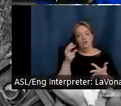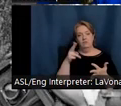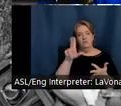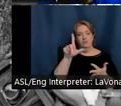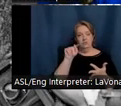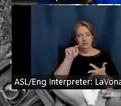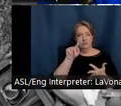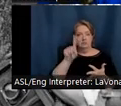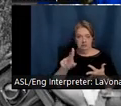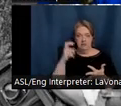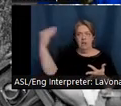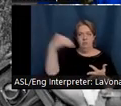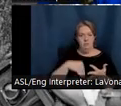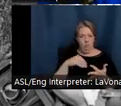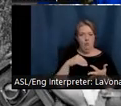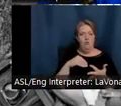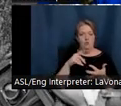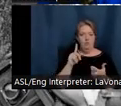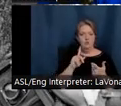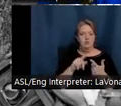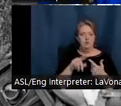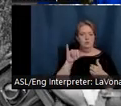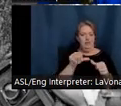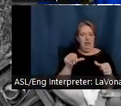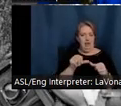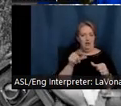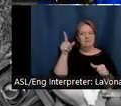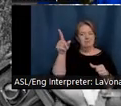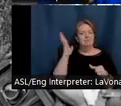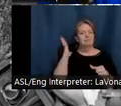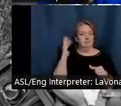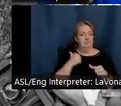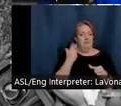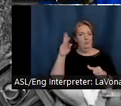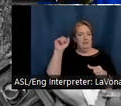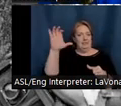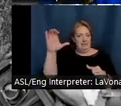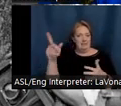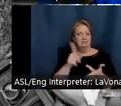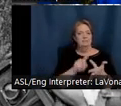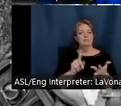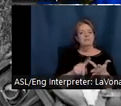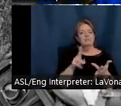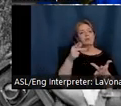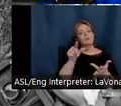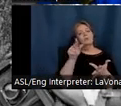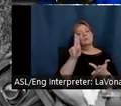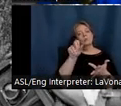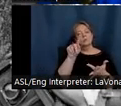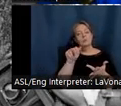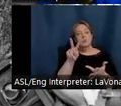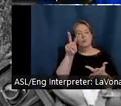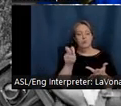Gustav Bauman, a woodblock printer, who engraved Steele's fireplace